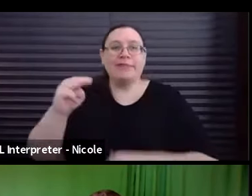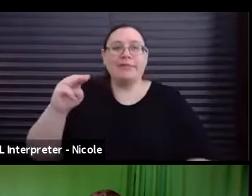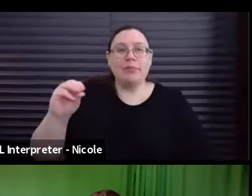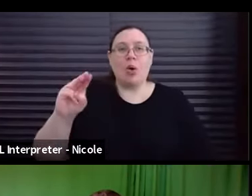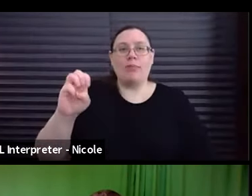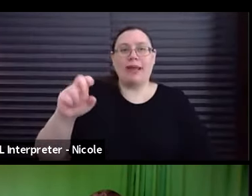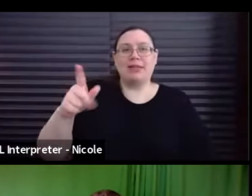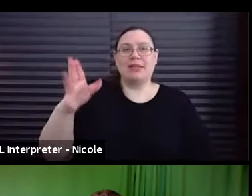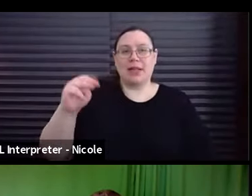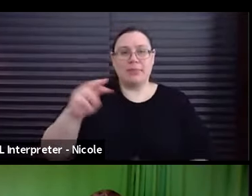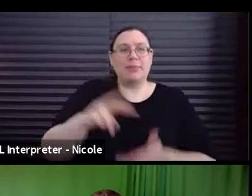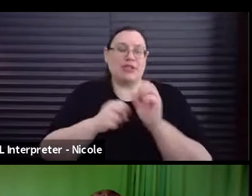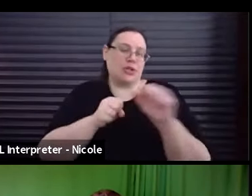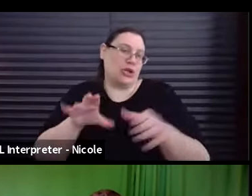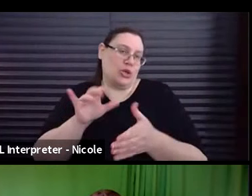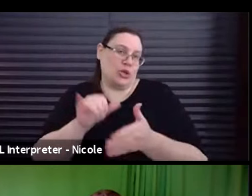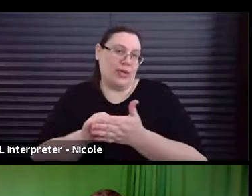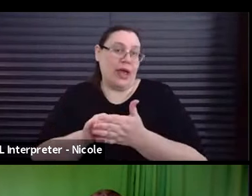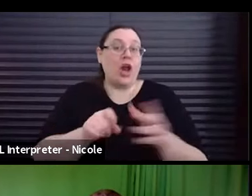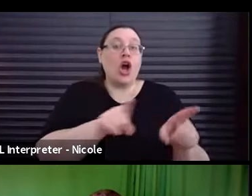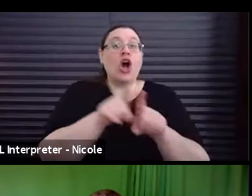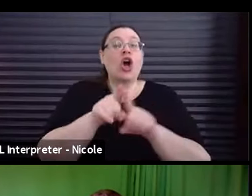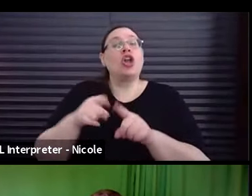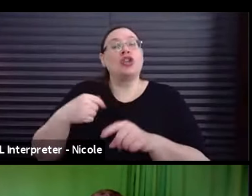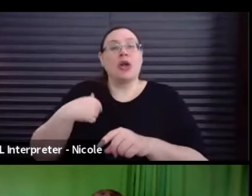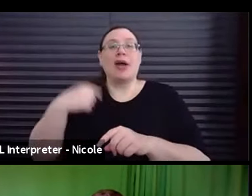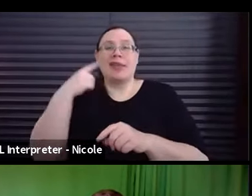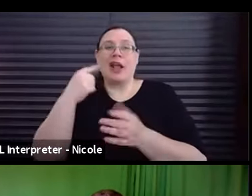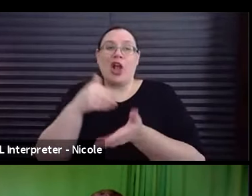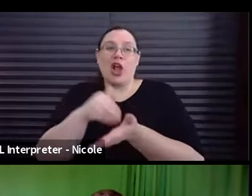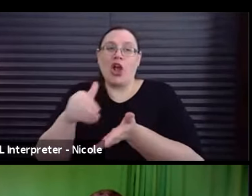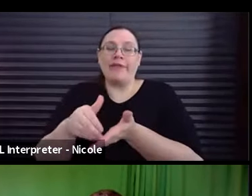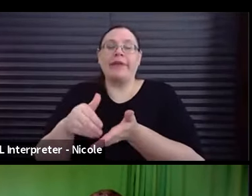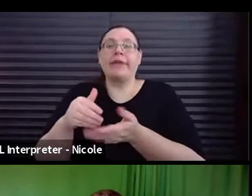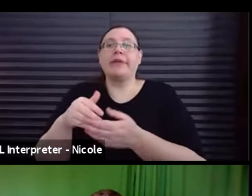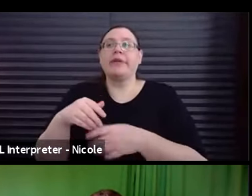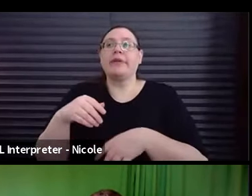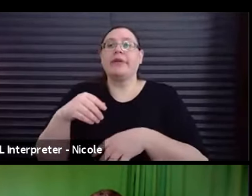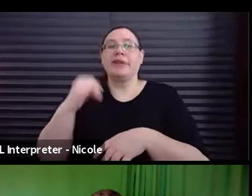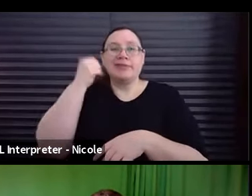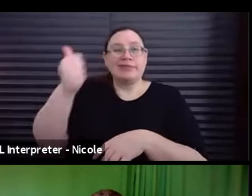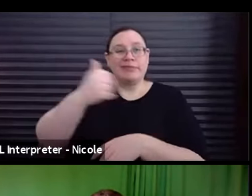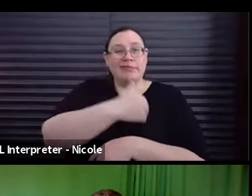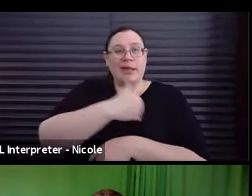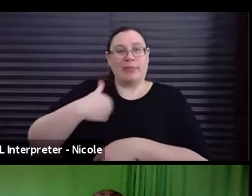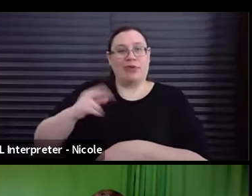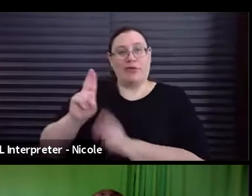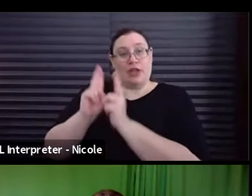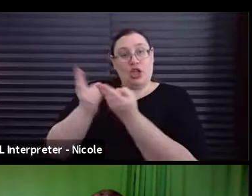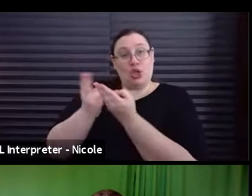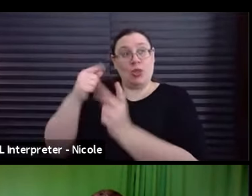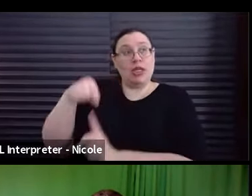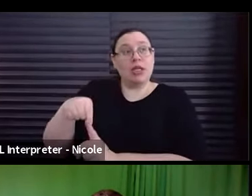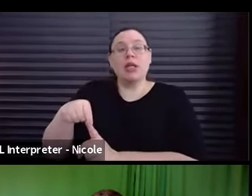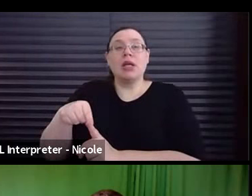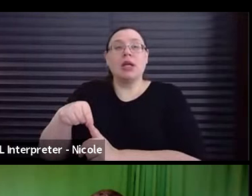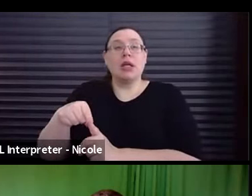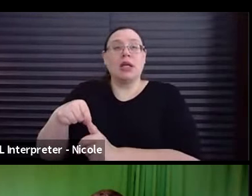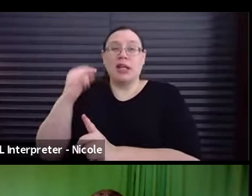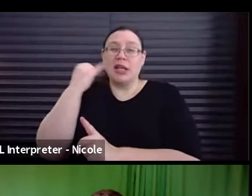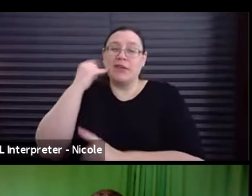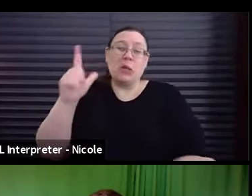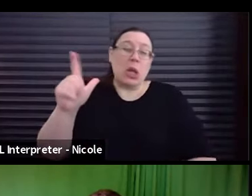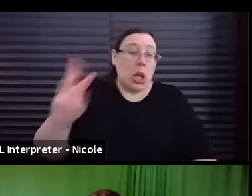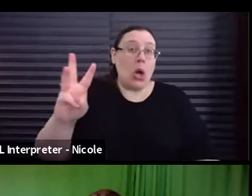It allows you to do that. Also, I think, you know, a lot of times when you're a union member, when it's really low budget,